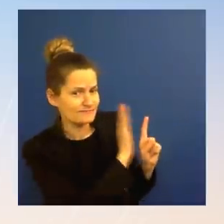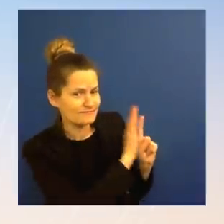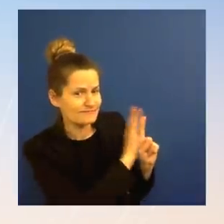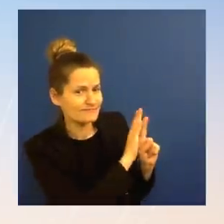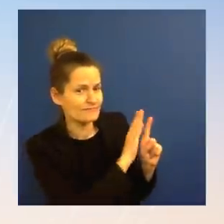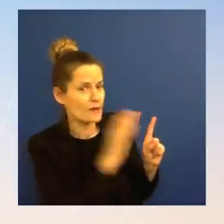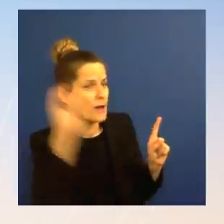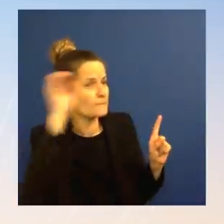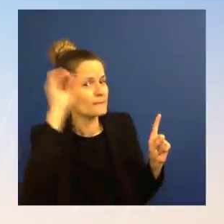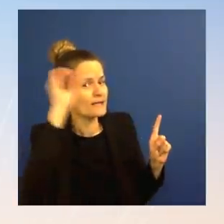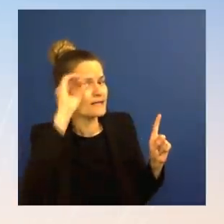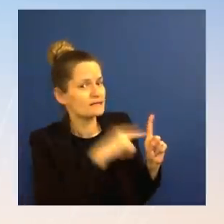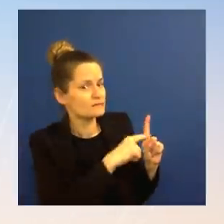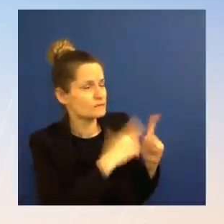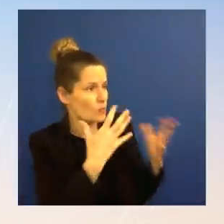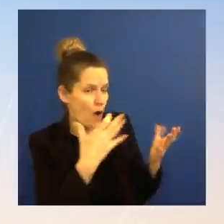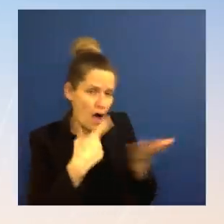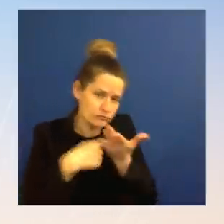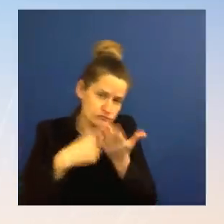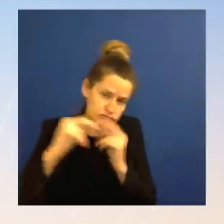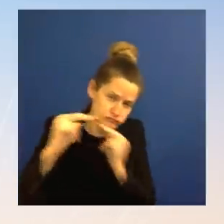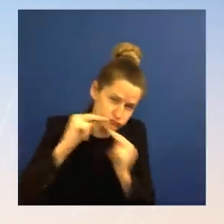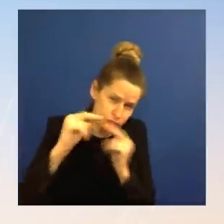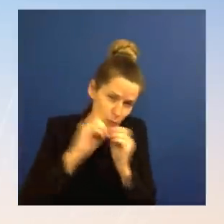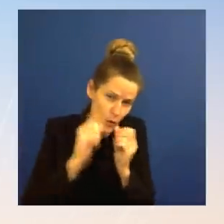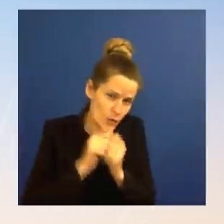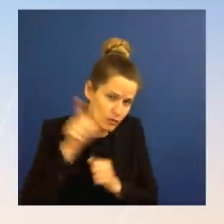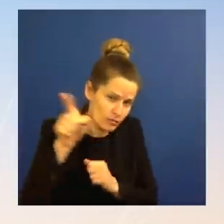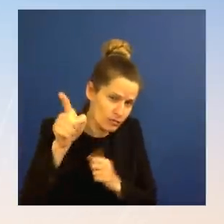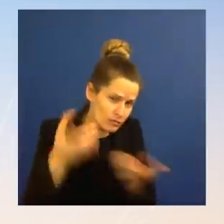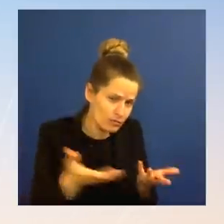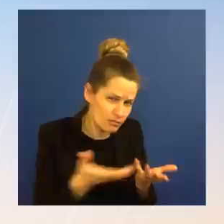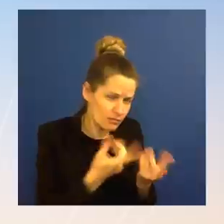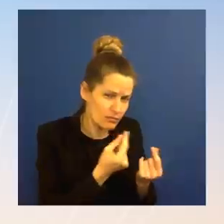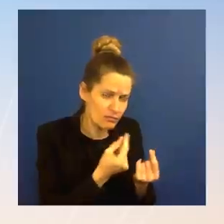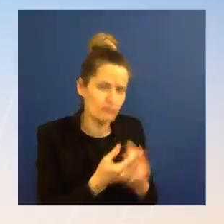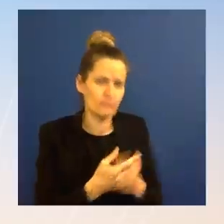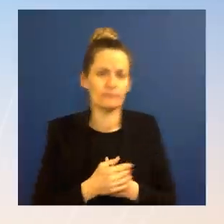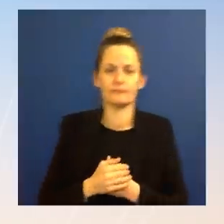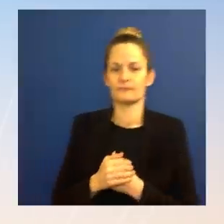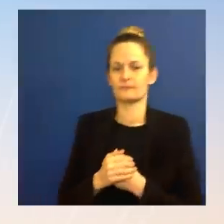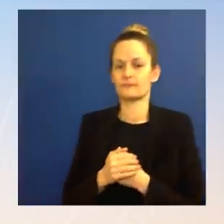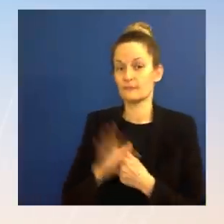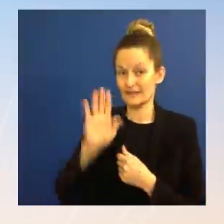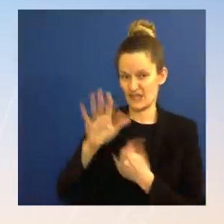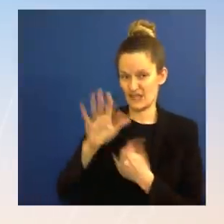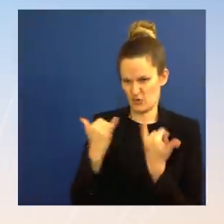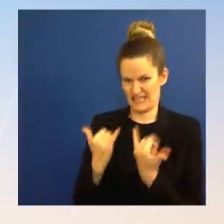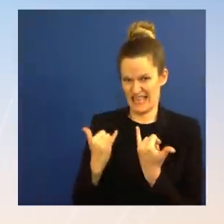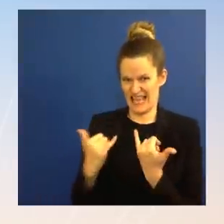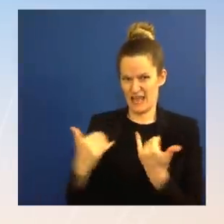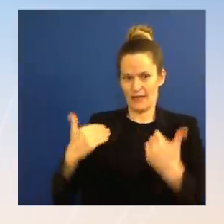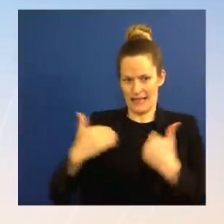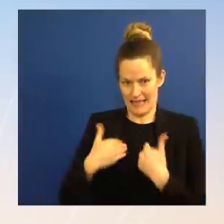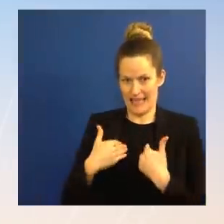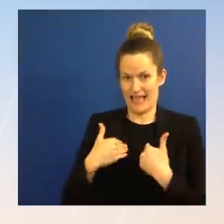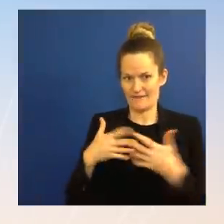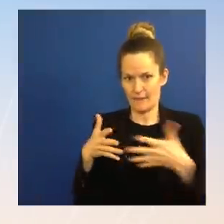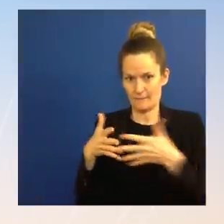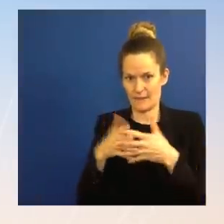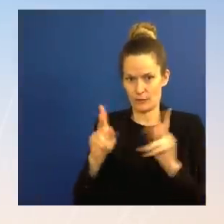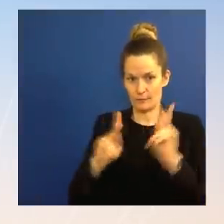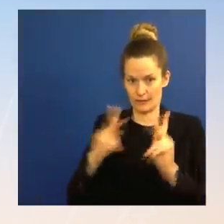note that the return of two American citizens is certainly welcome news, exciting news. And it would not have happened